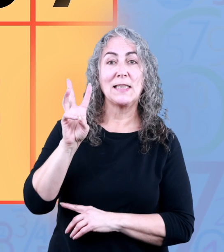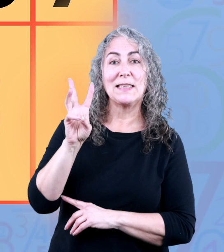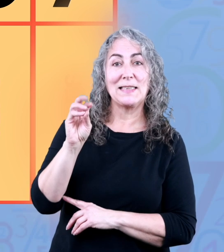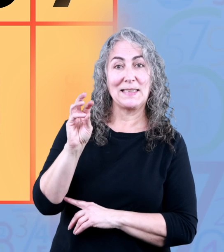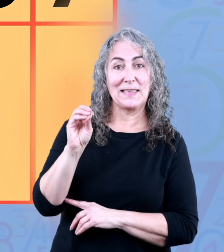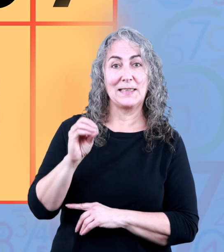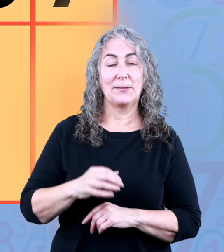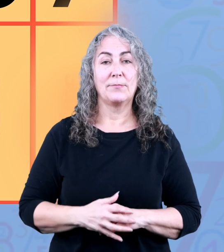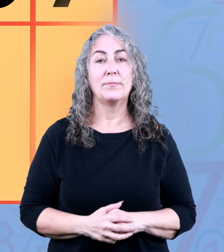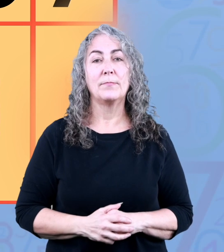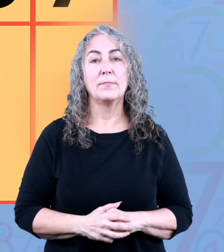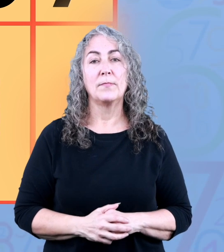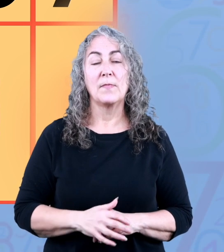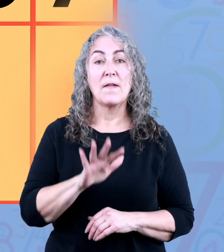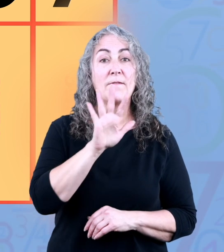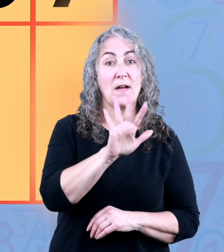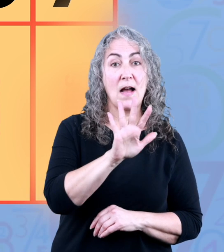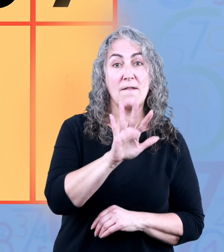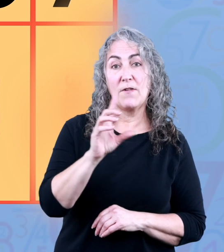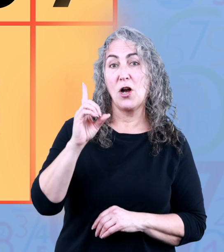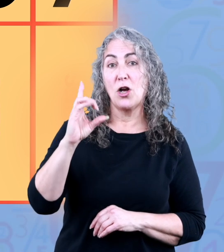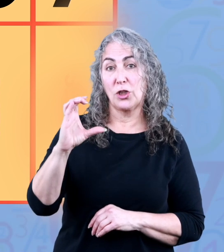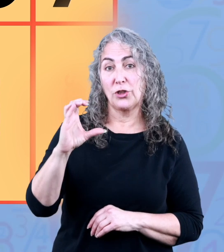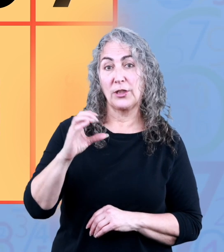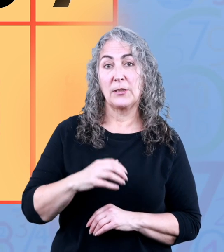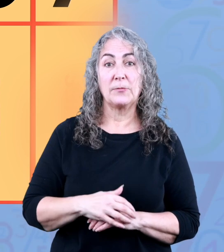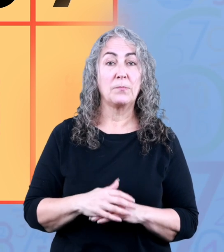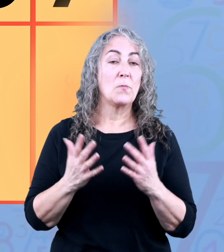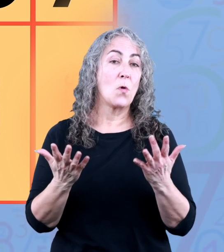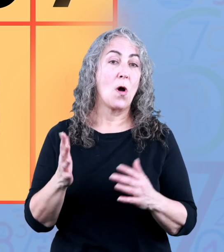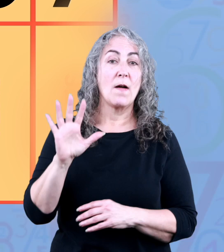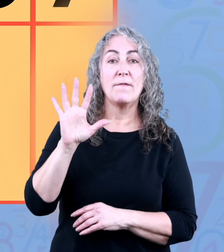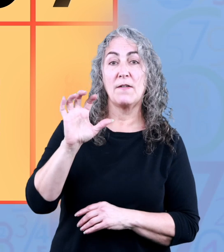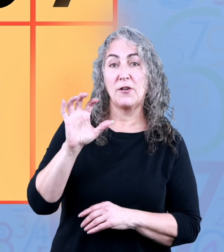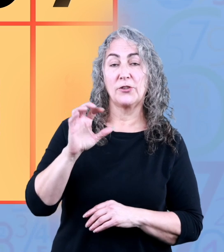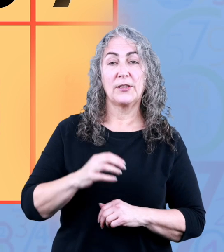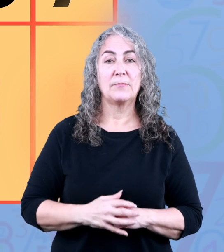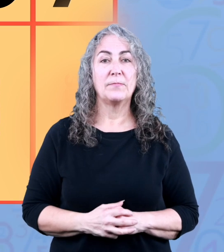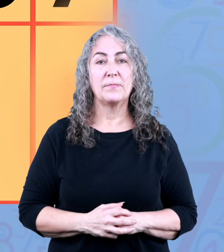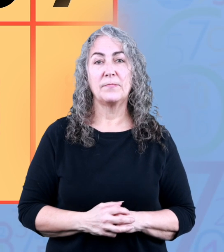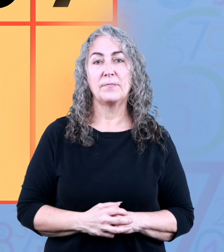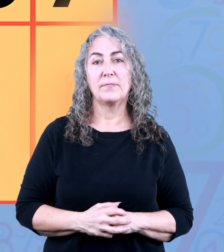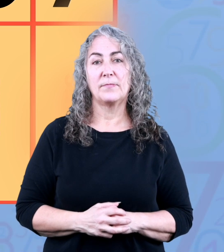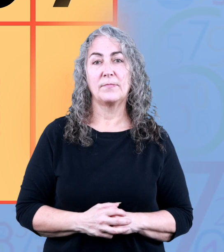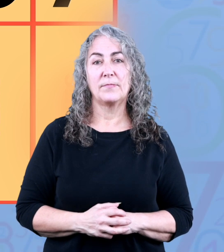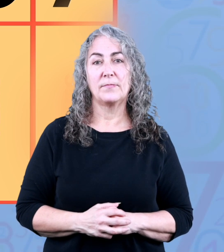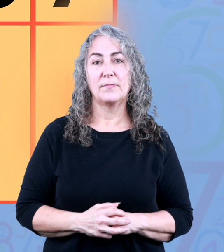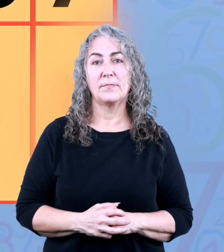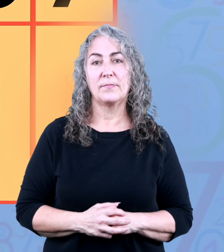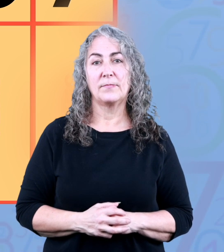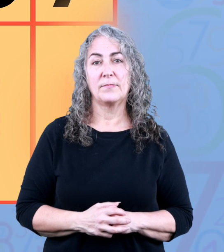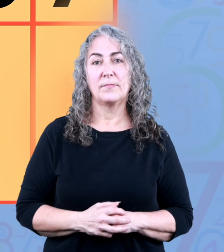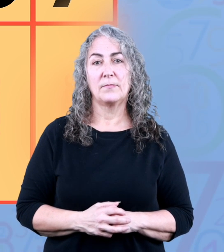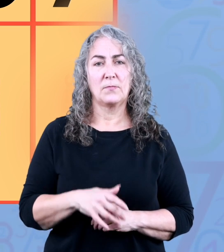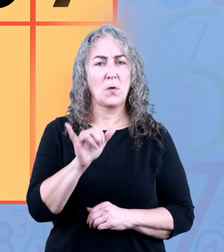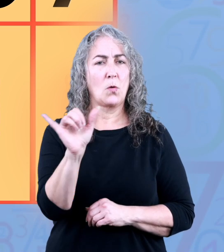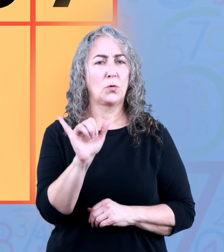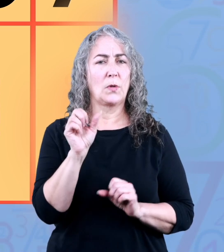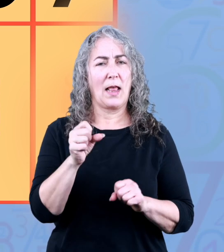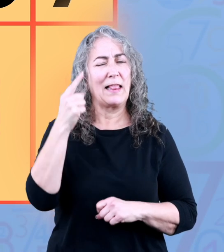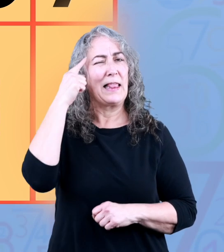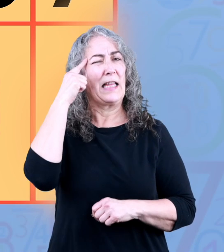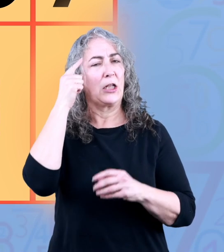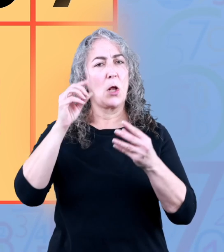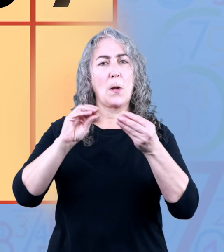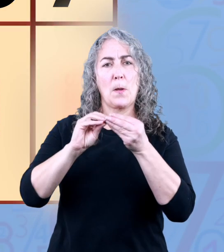sixty and five hundreds or five hundred you can